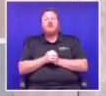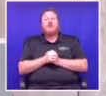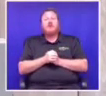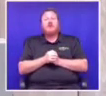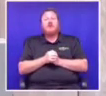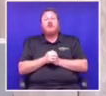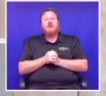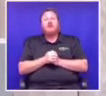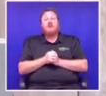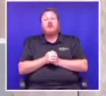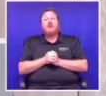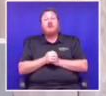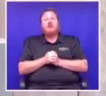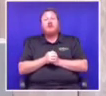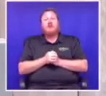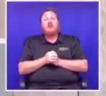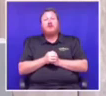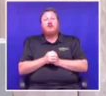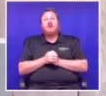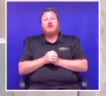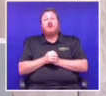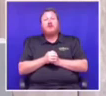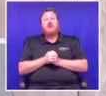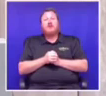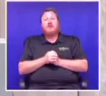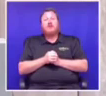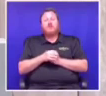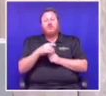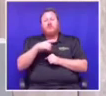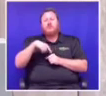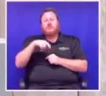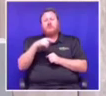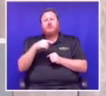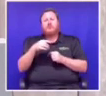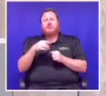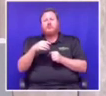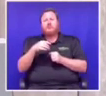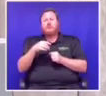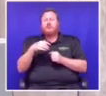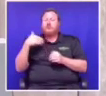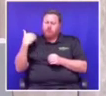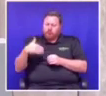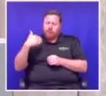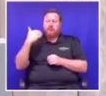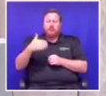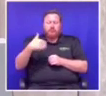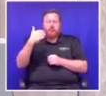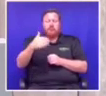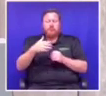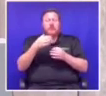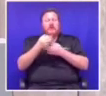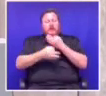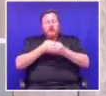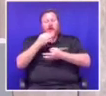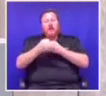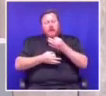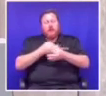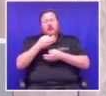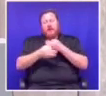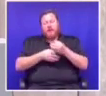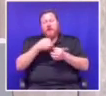We have sought to explain over and over what the government of national unity